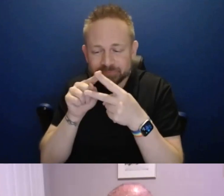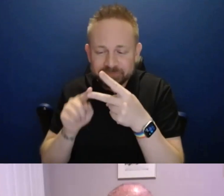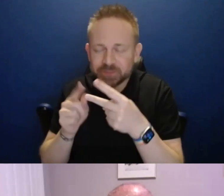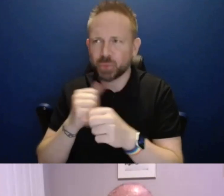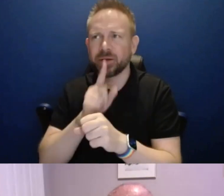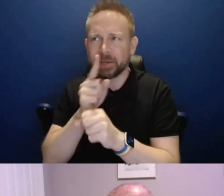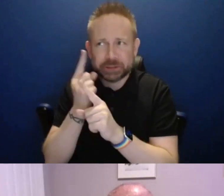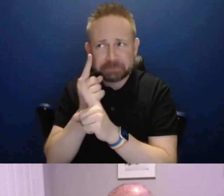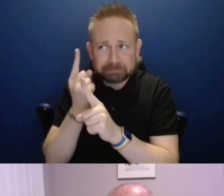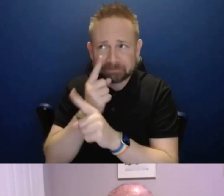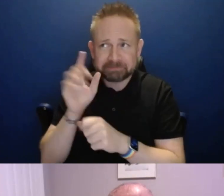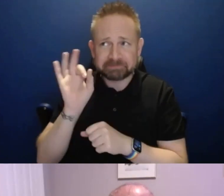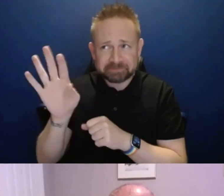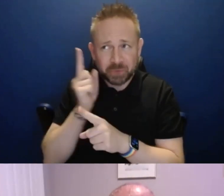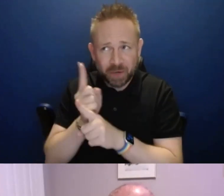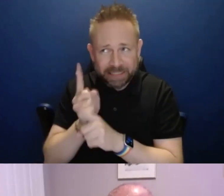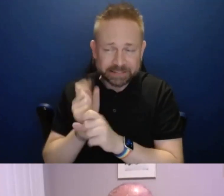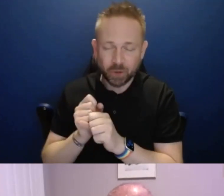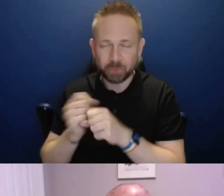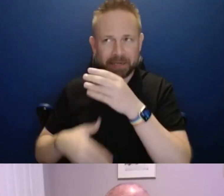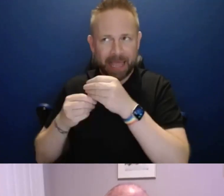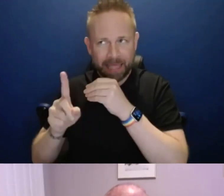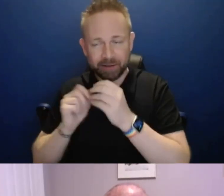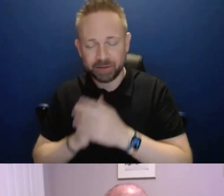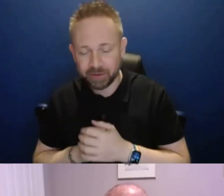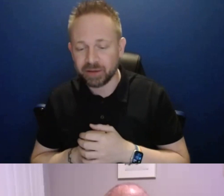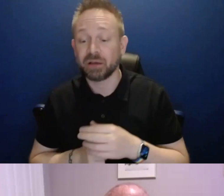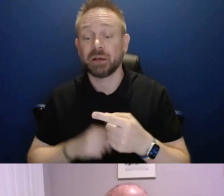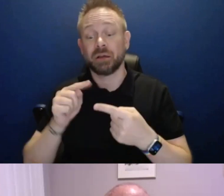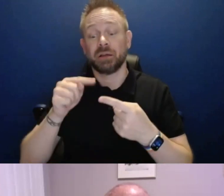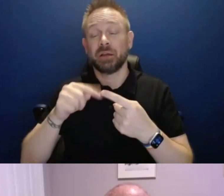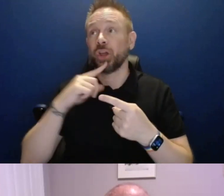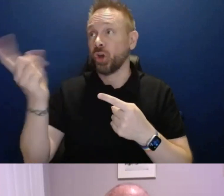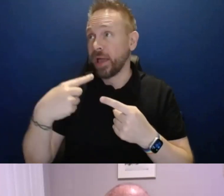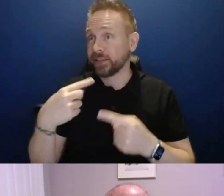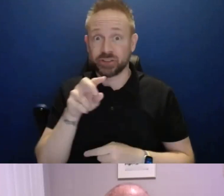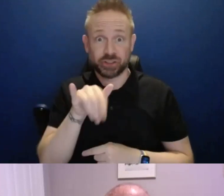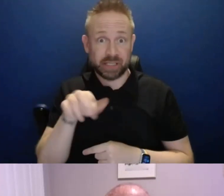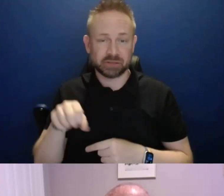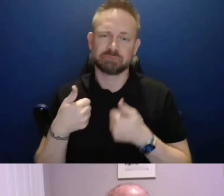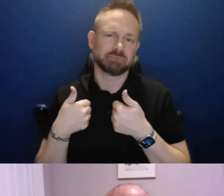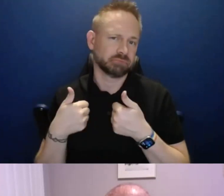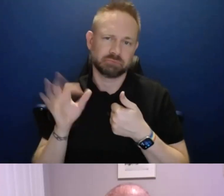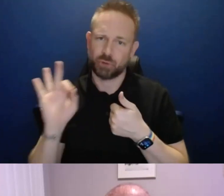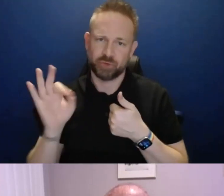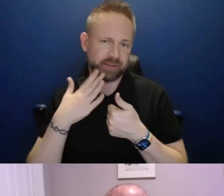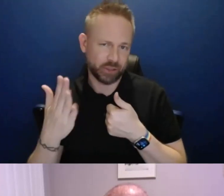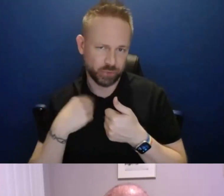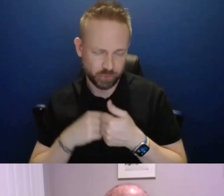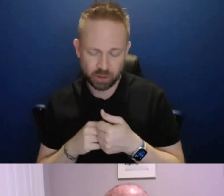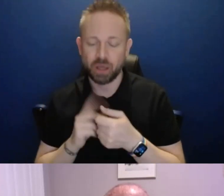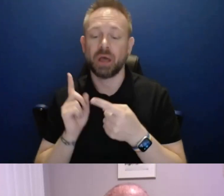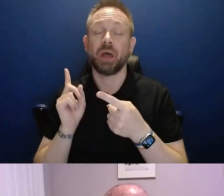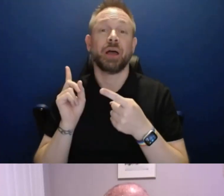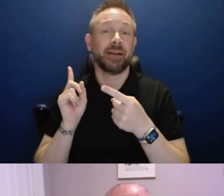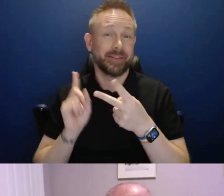consideration and the attention. So regarding the answer to the simple question. Great. Thank you so much. And, and regarding the multimedia